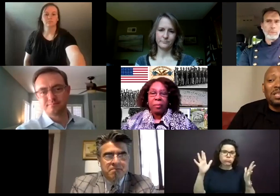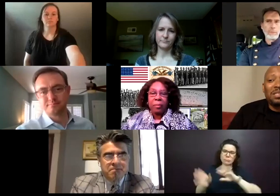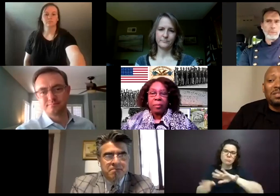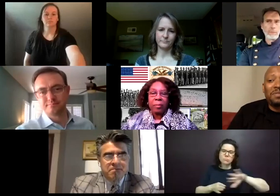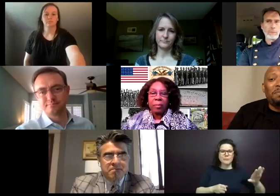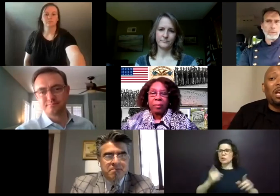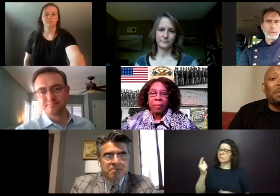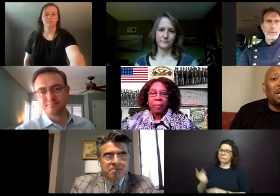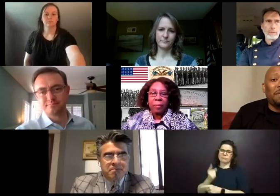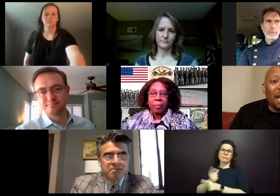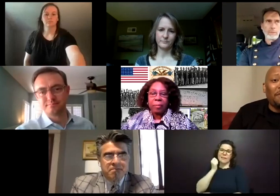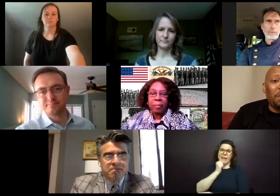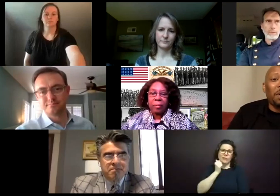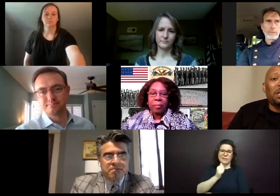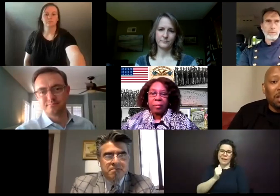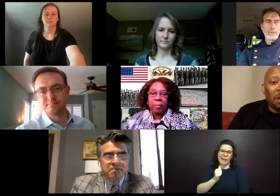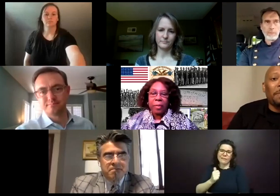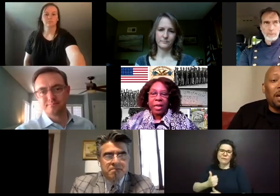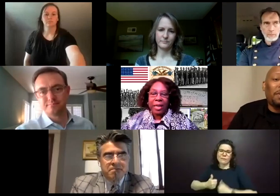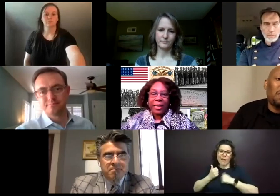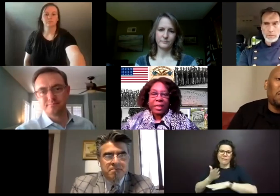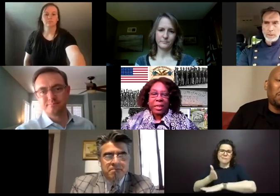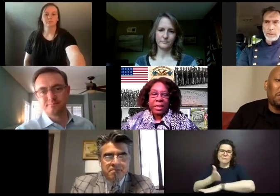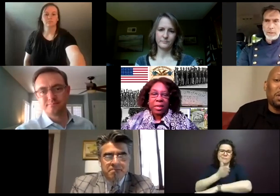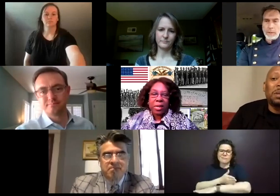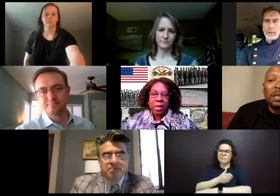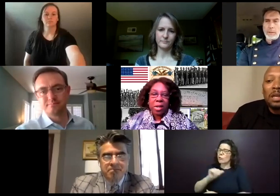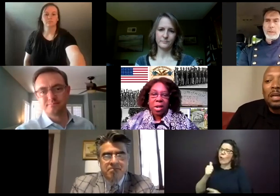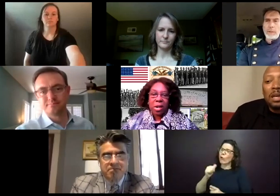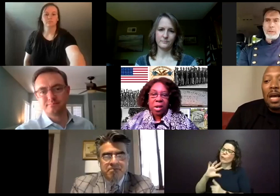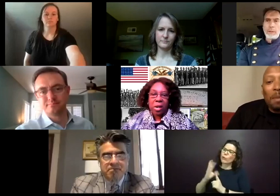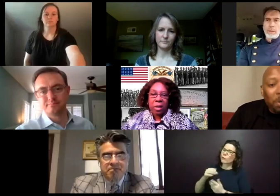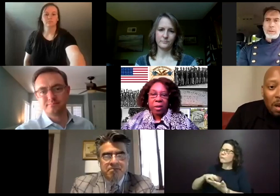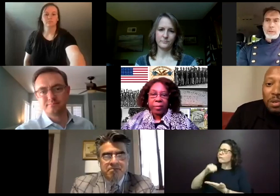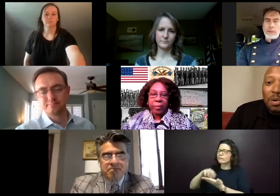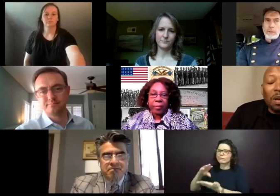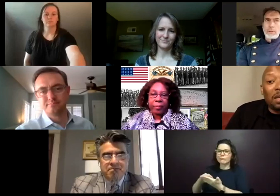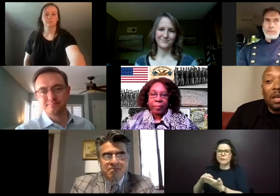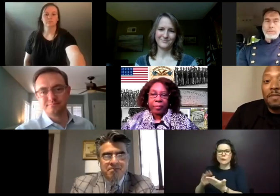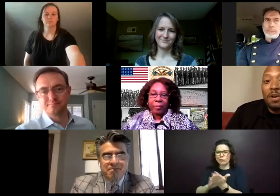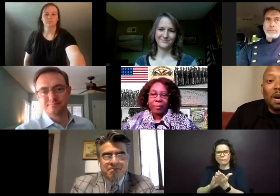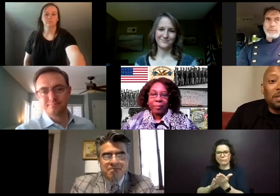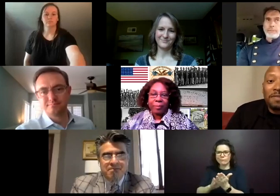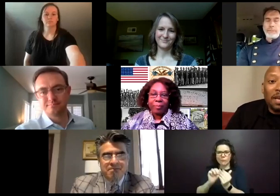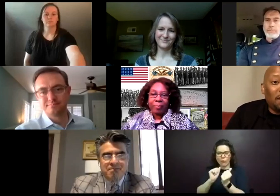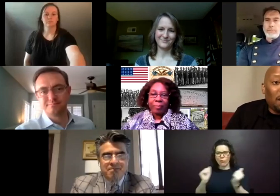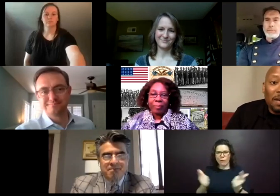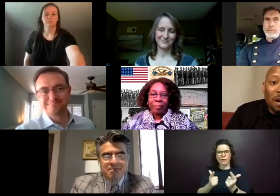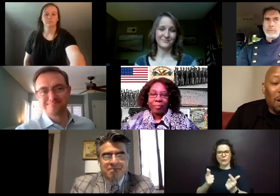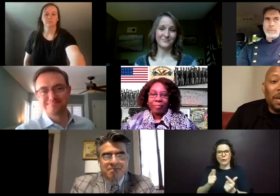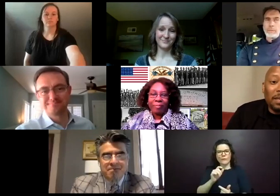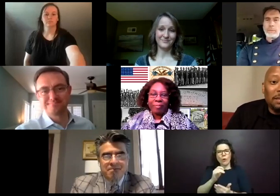just for the betterment of life period, learning about other cultures. So applaud you all again for arts and faith,